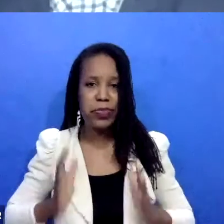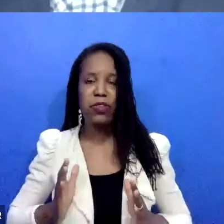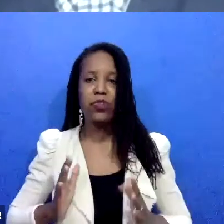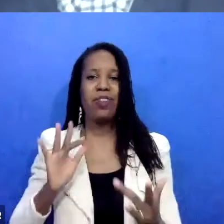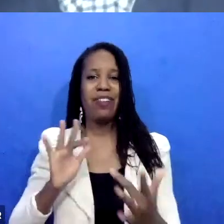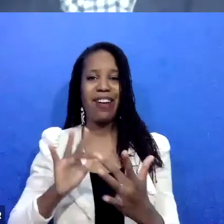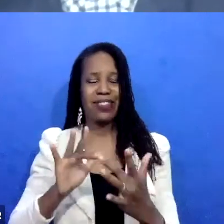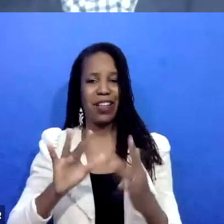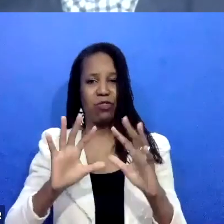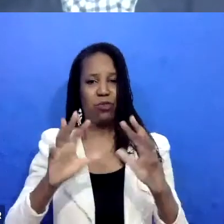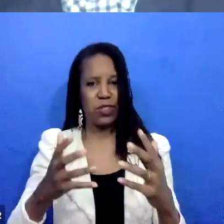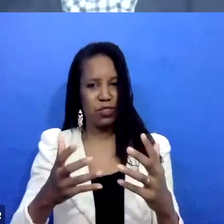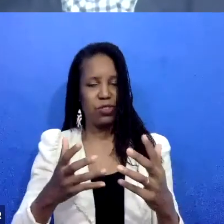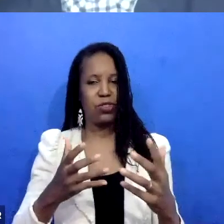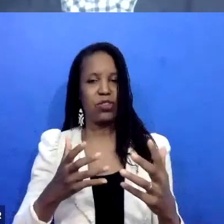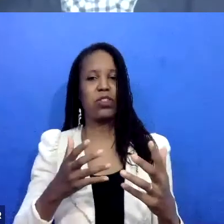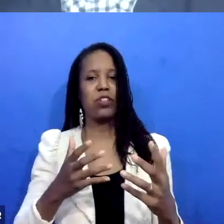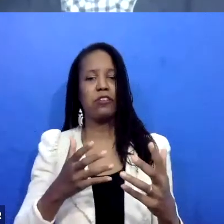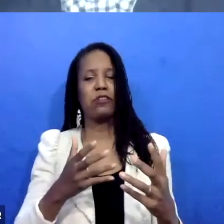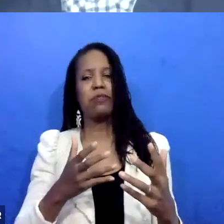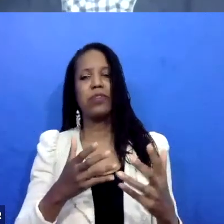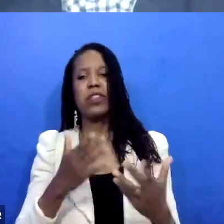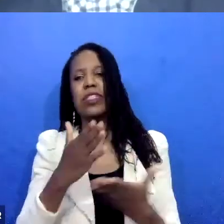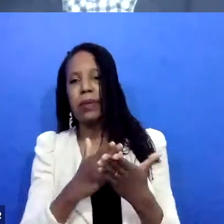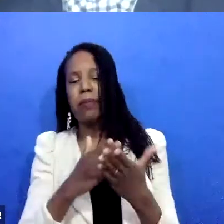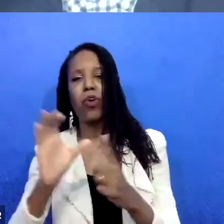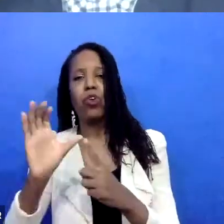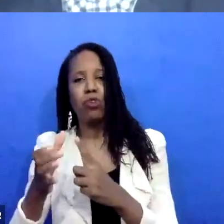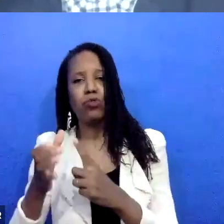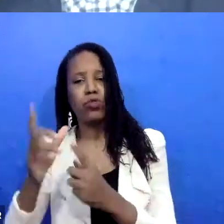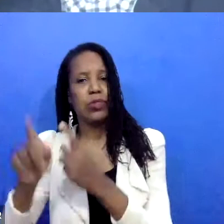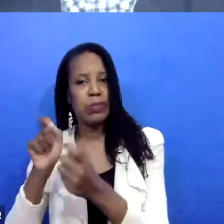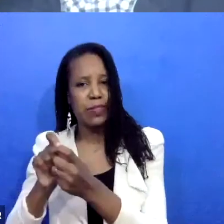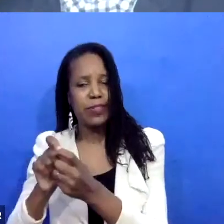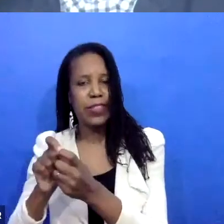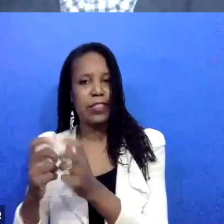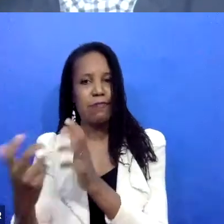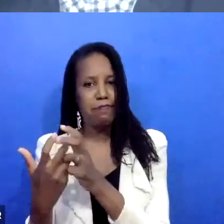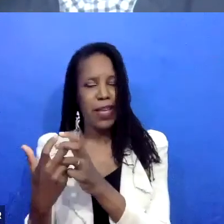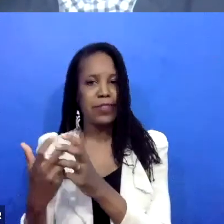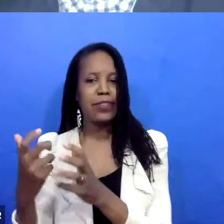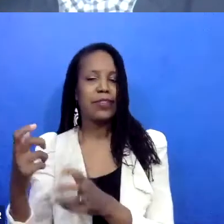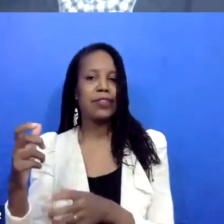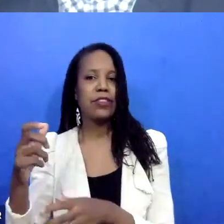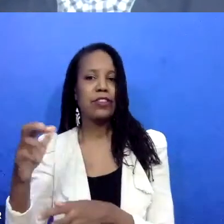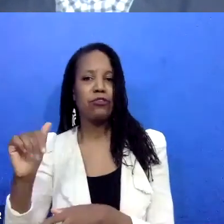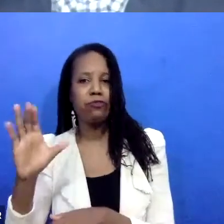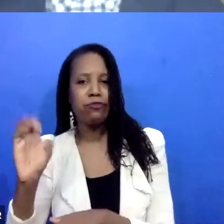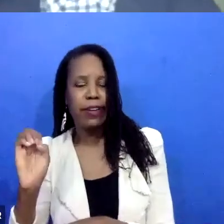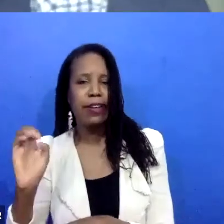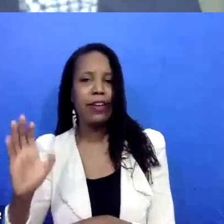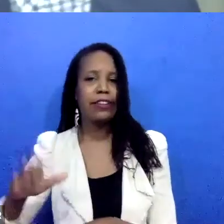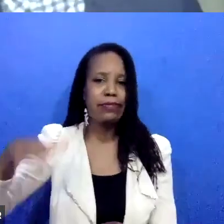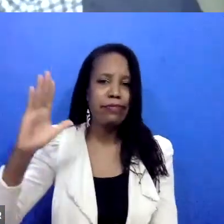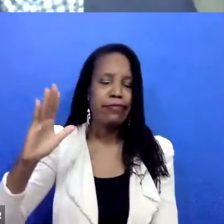Some of them are culturally specific organizations. Some of them are specific to the LGBTQI community.